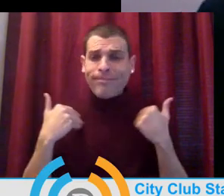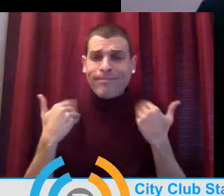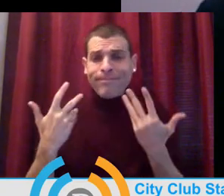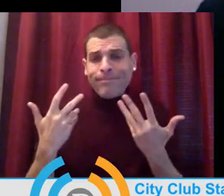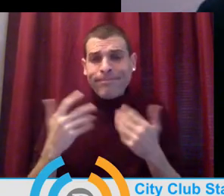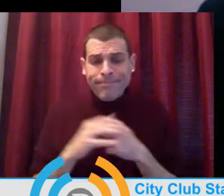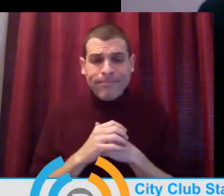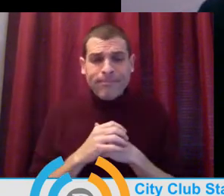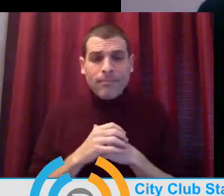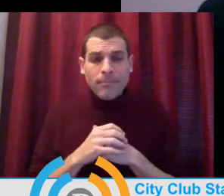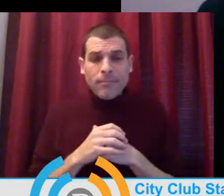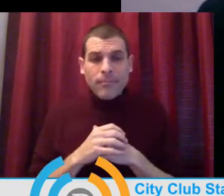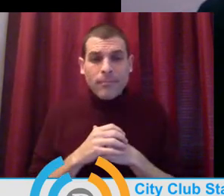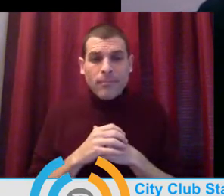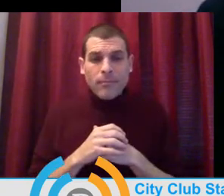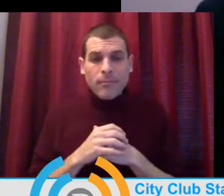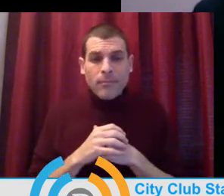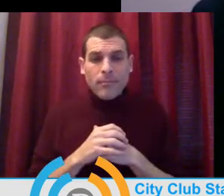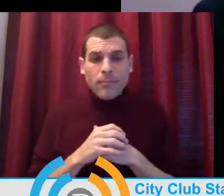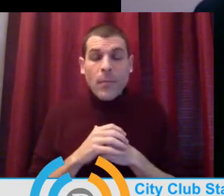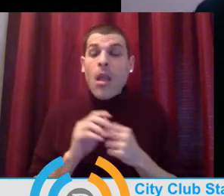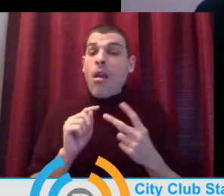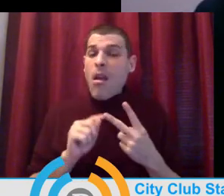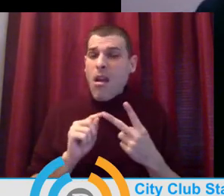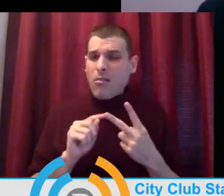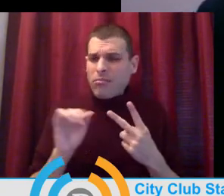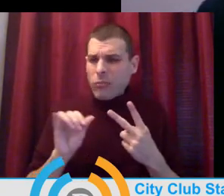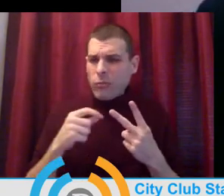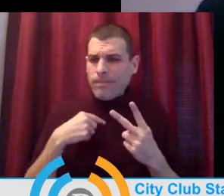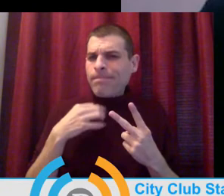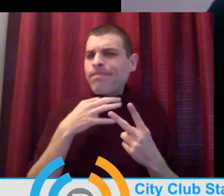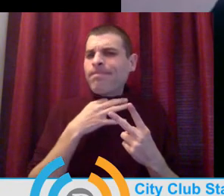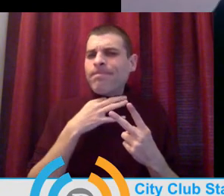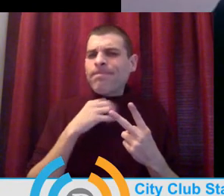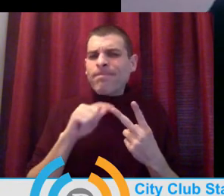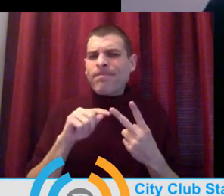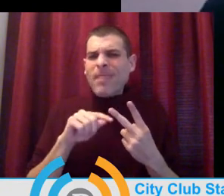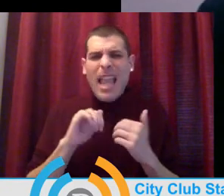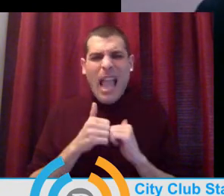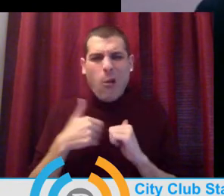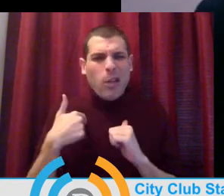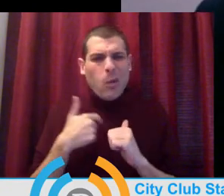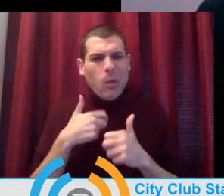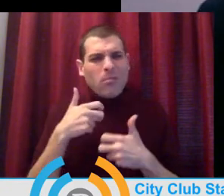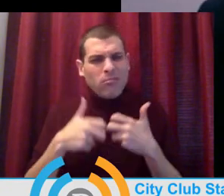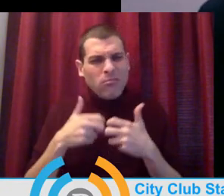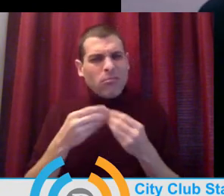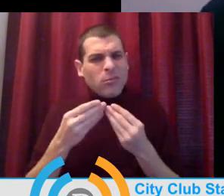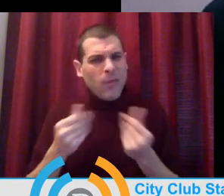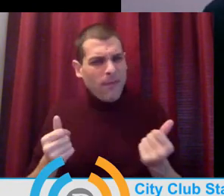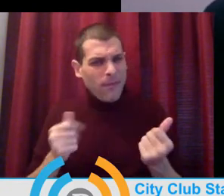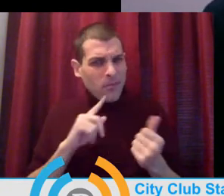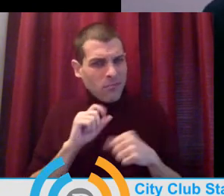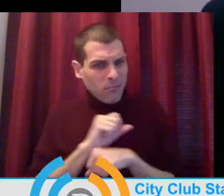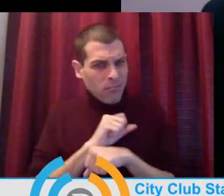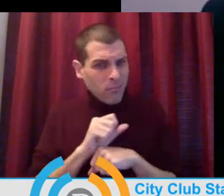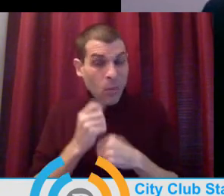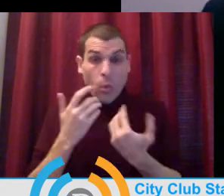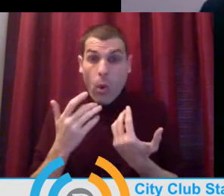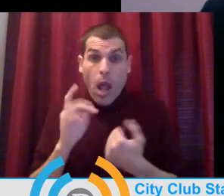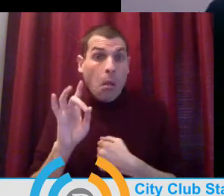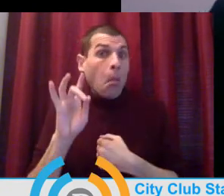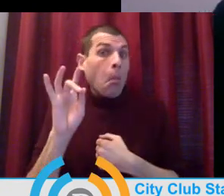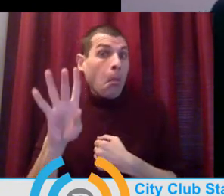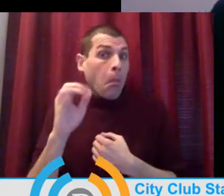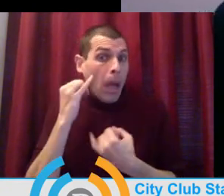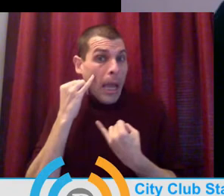Speaking of this topic, how can we make this problem go away? Well, make the students feel